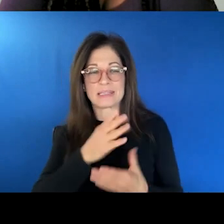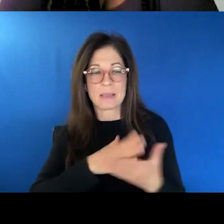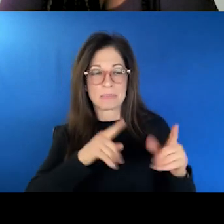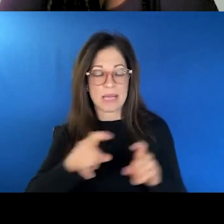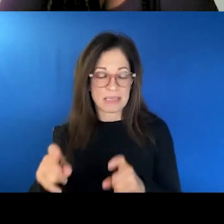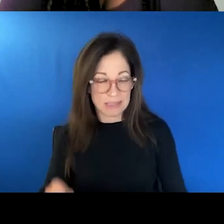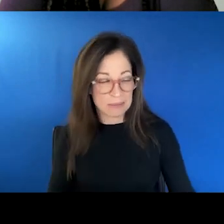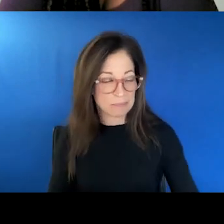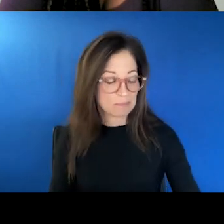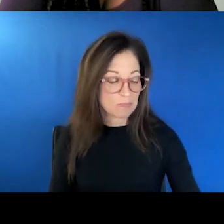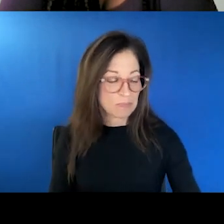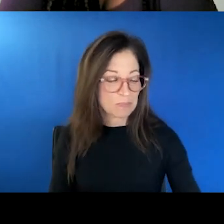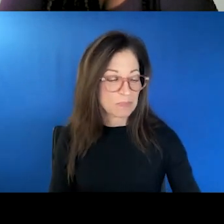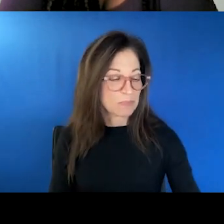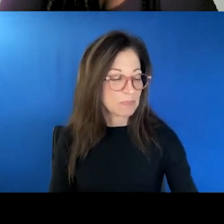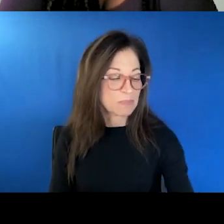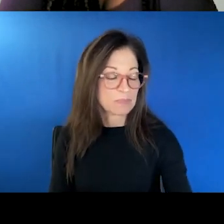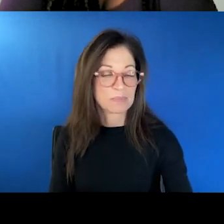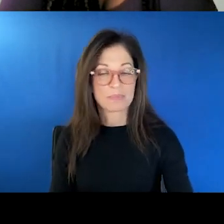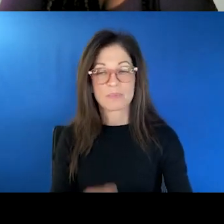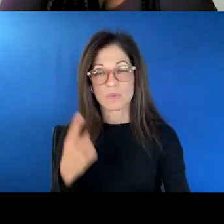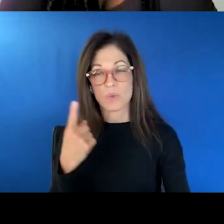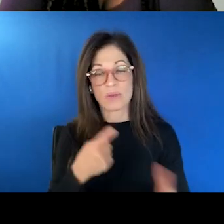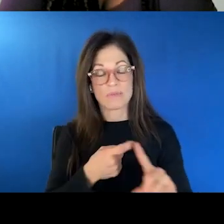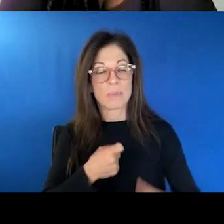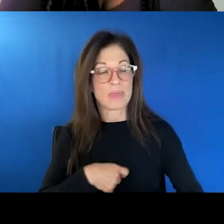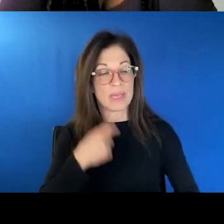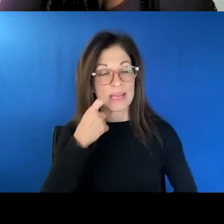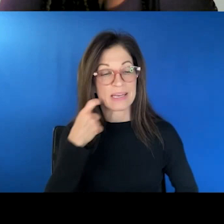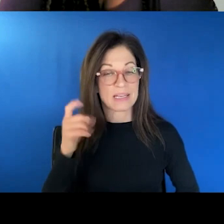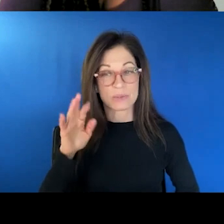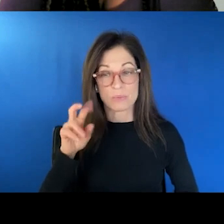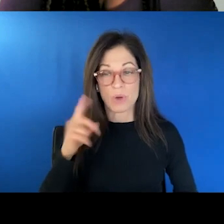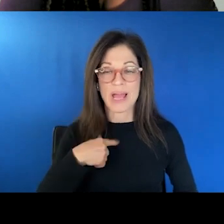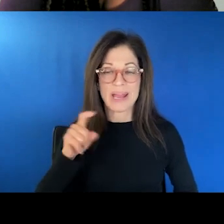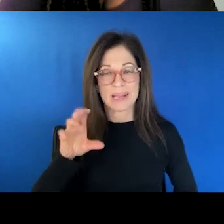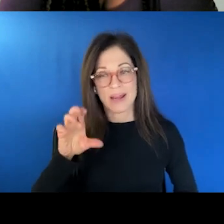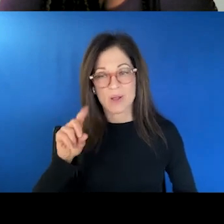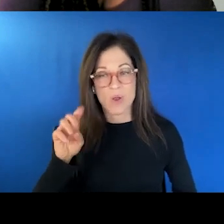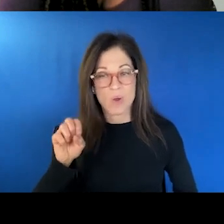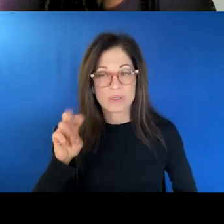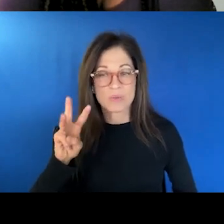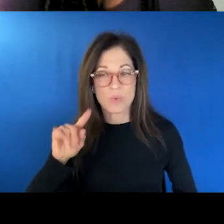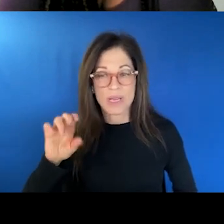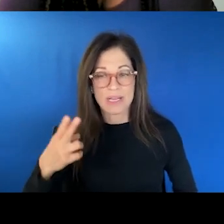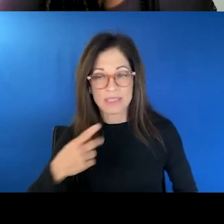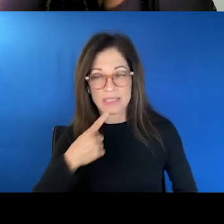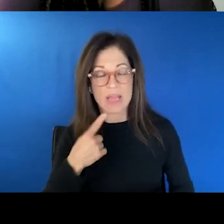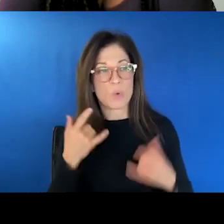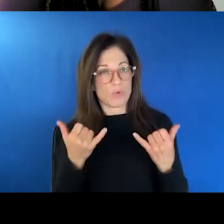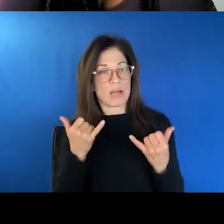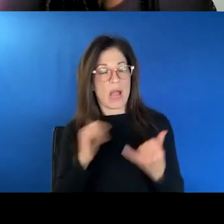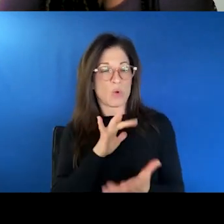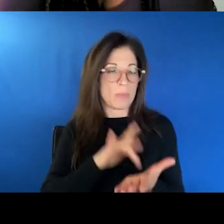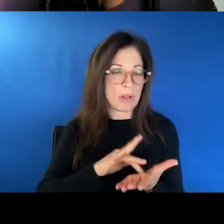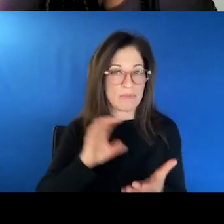Um, one, uh, for my addictions boards, I had to kind of code switch and tell myself, um, that, you know, we're in the midst of an opioid crisis and we're